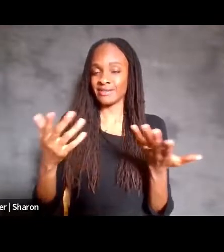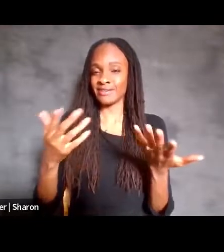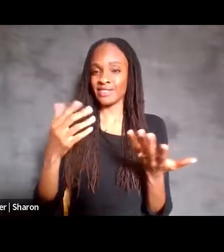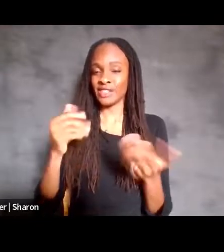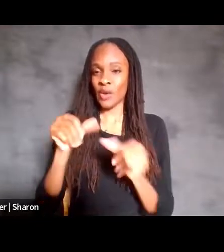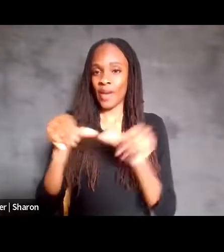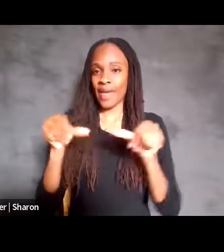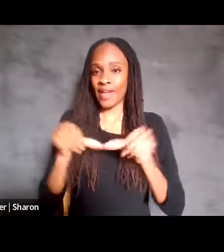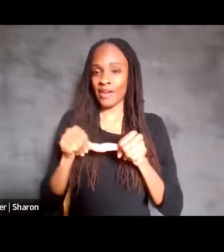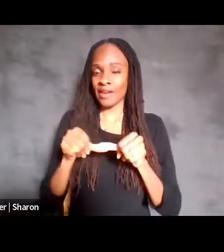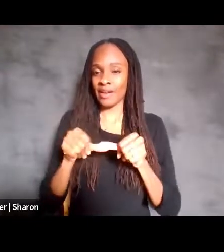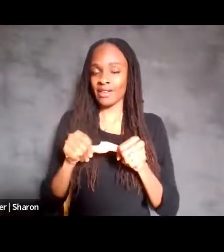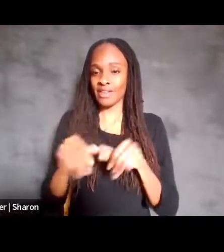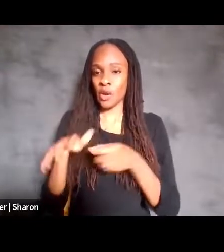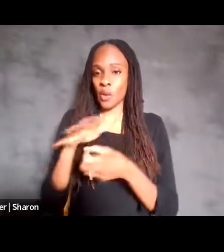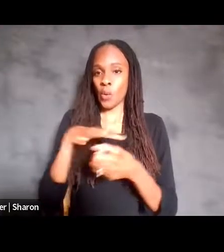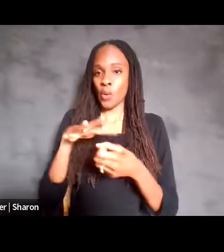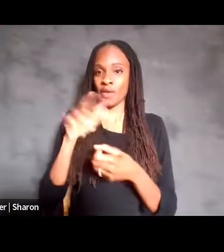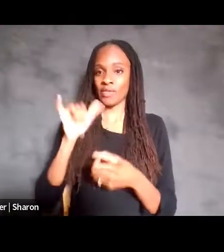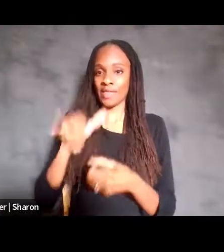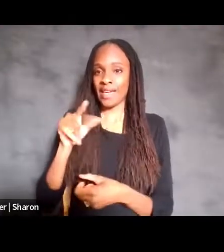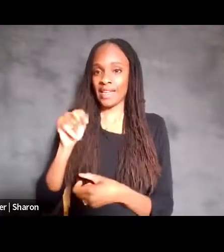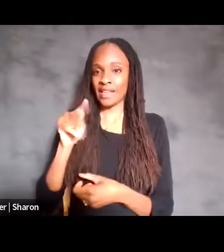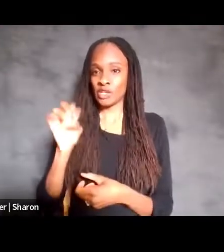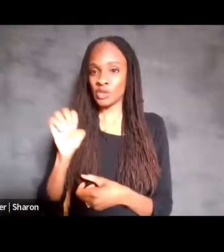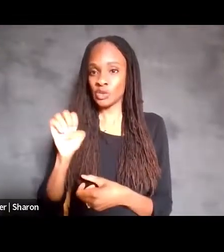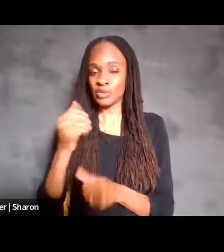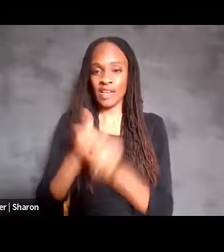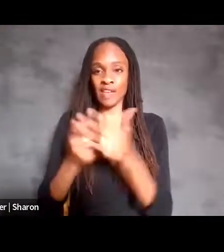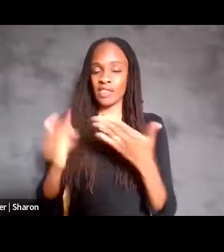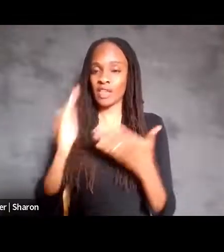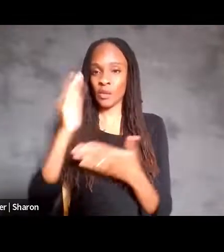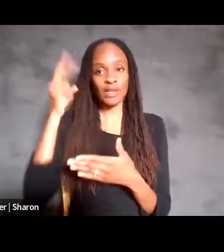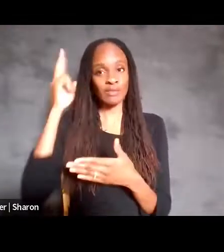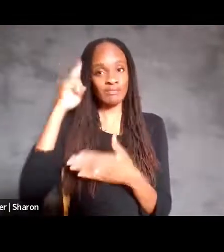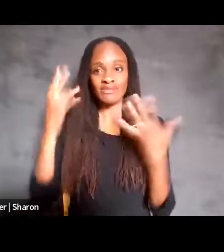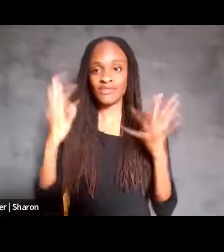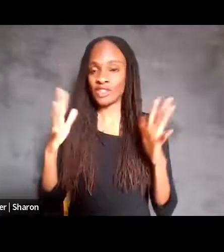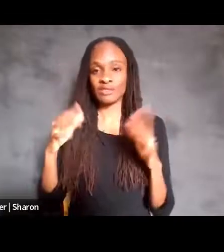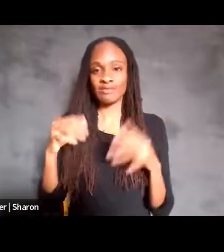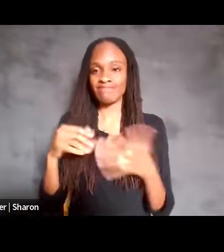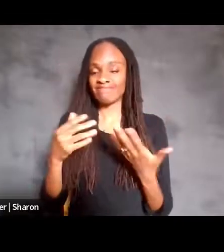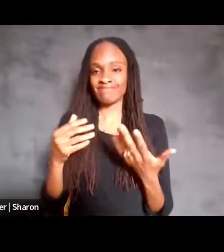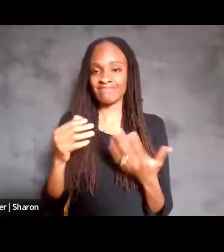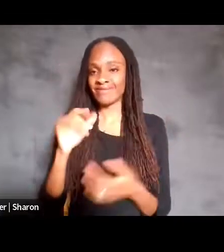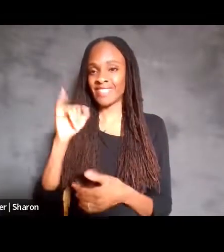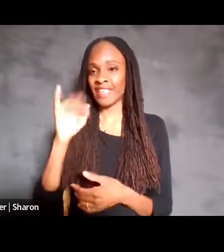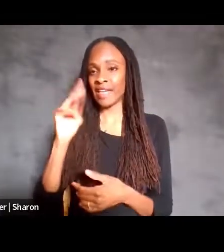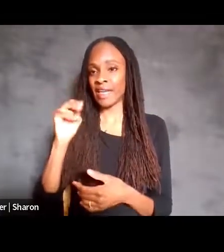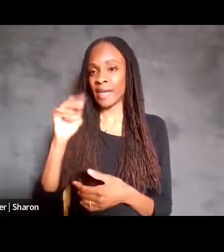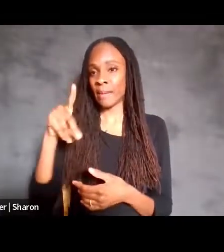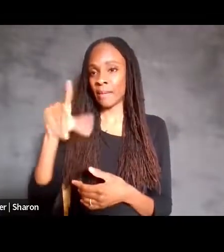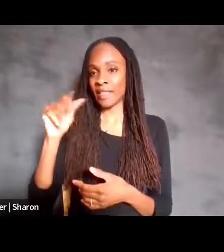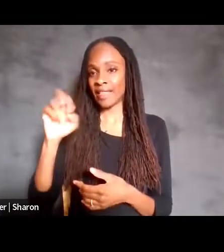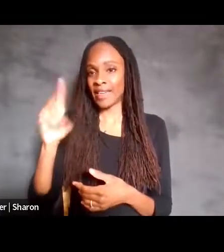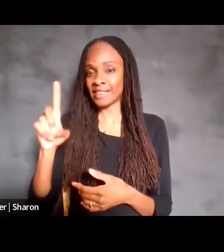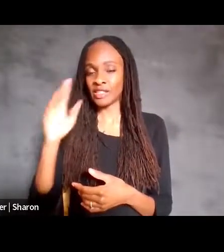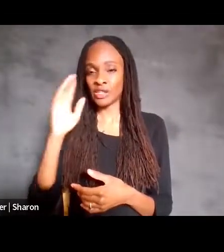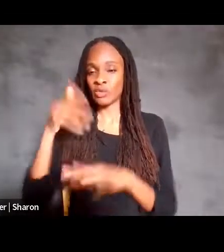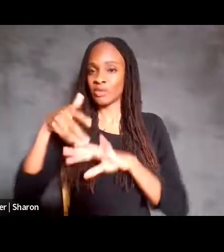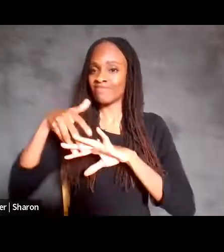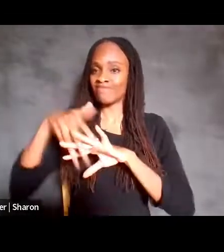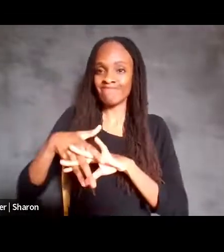tube, because everything will be implanted and it'll be ready to go. You won't need to deal with any cables or anything like that.